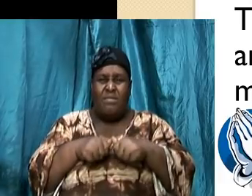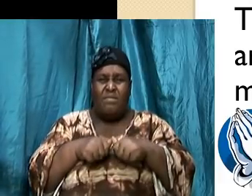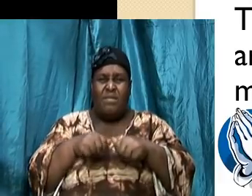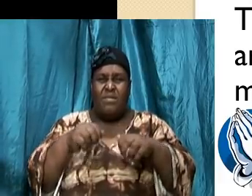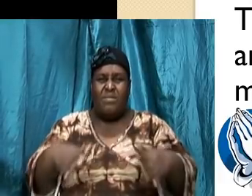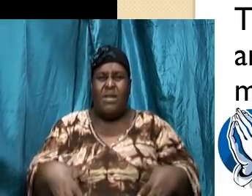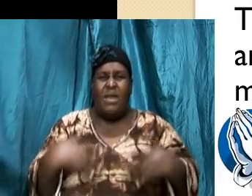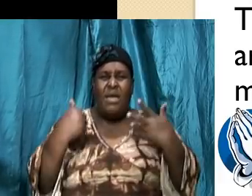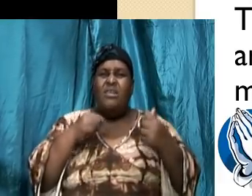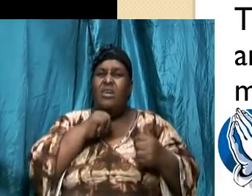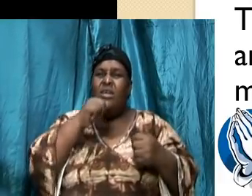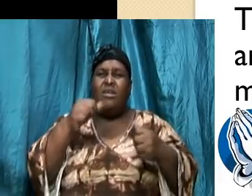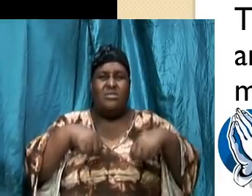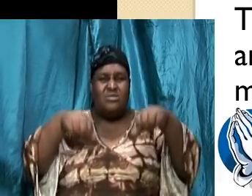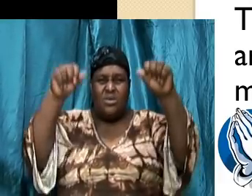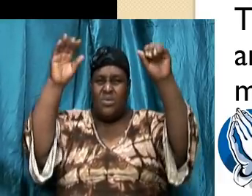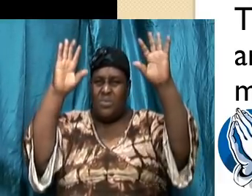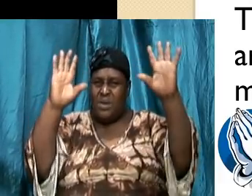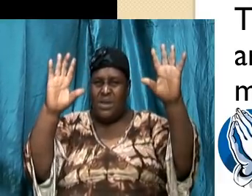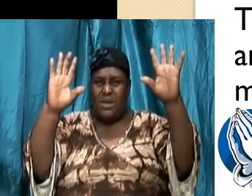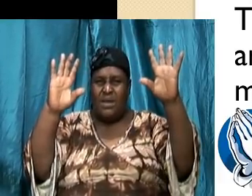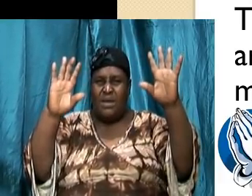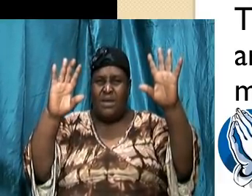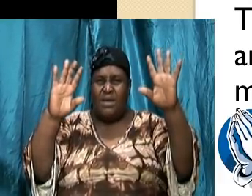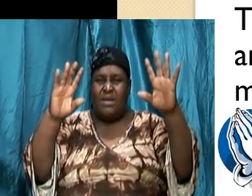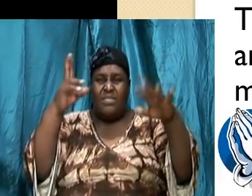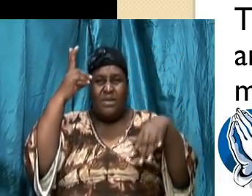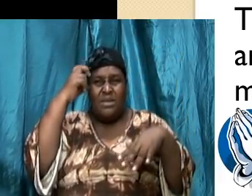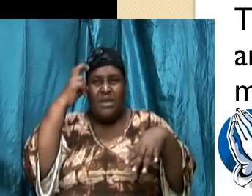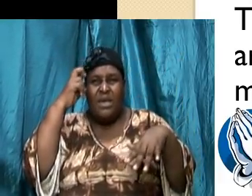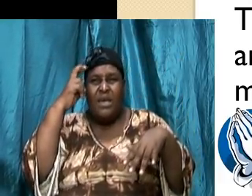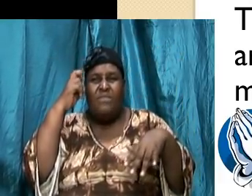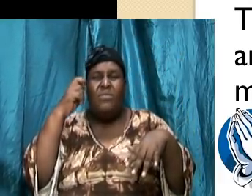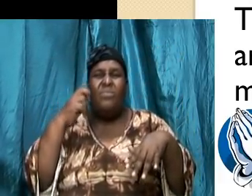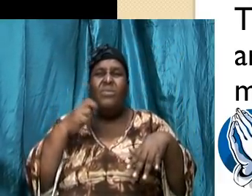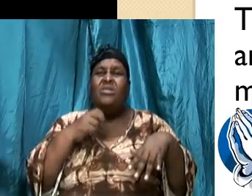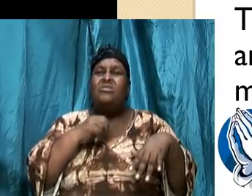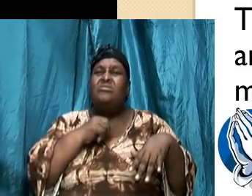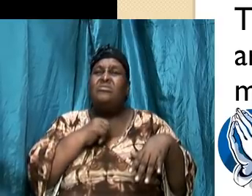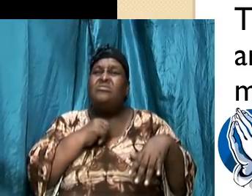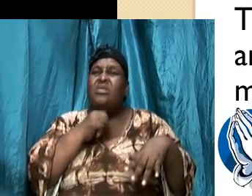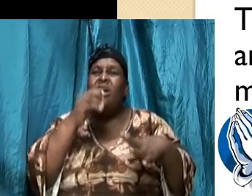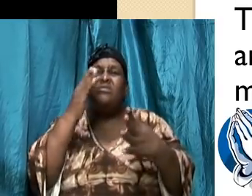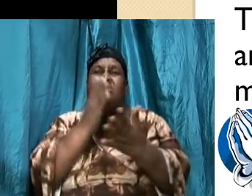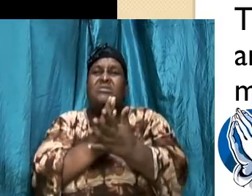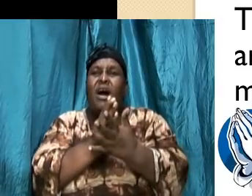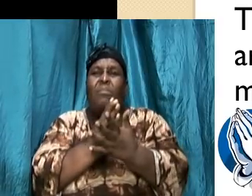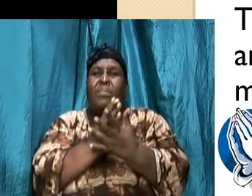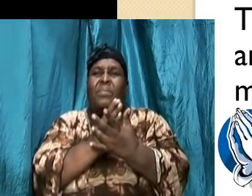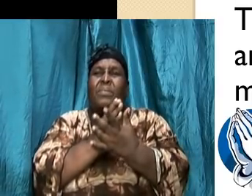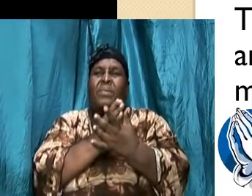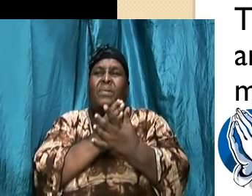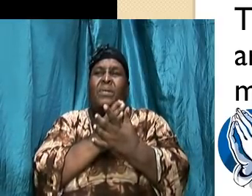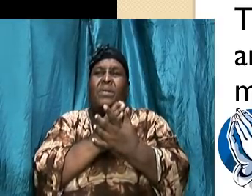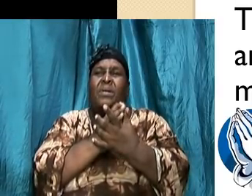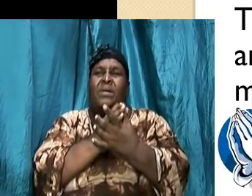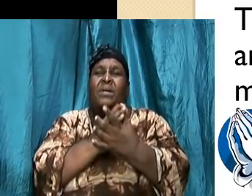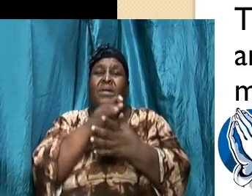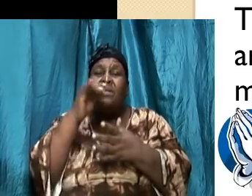to the Lord he will cease seize that unsurrendered area